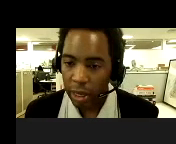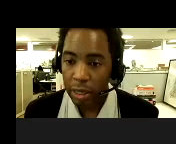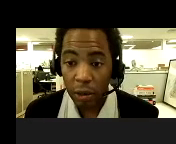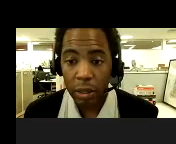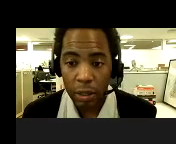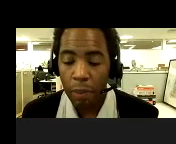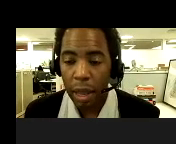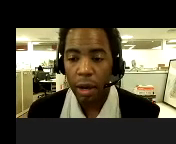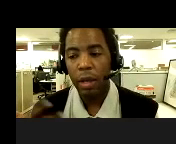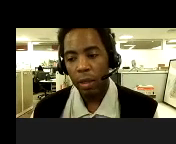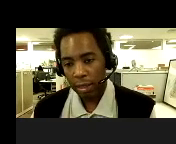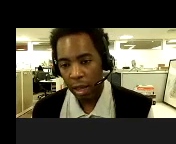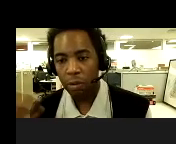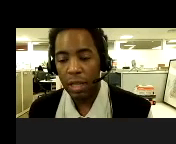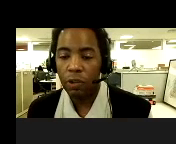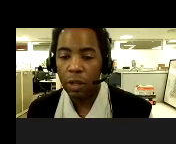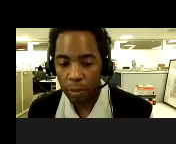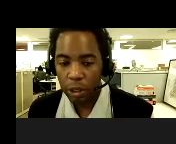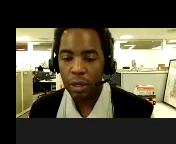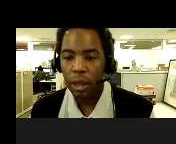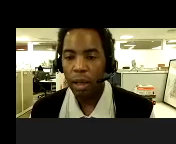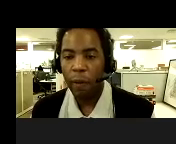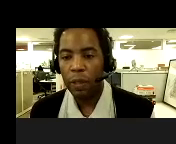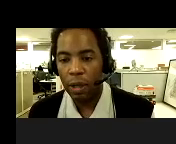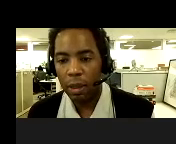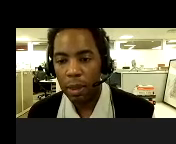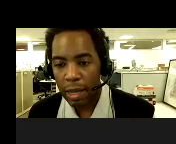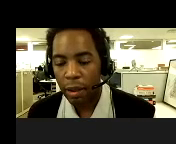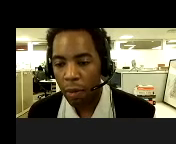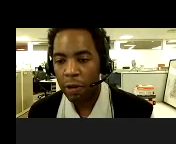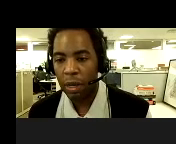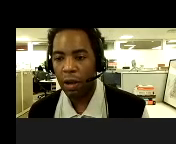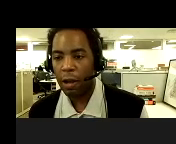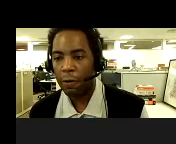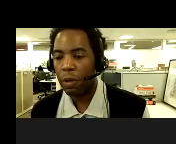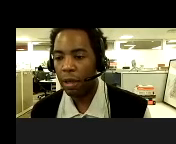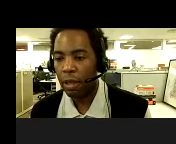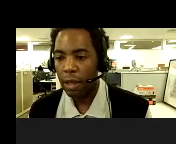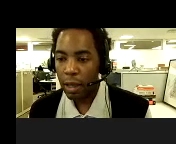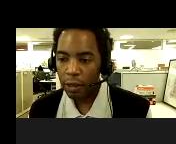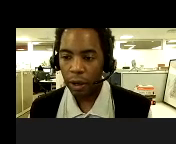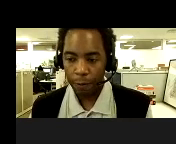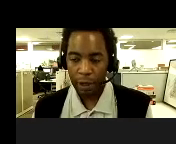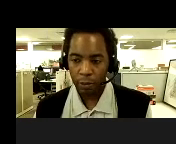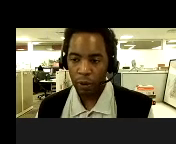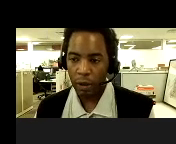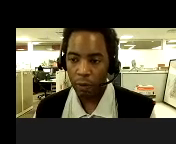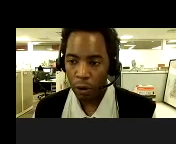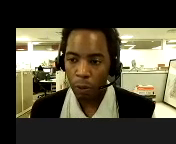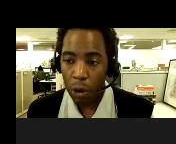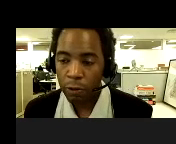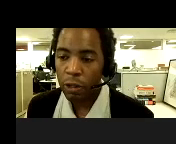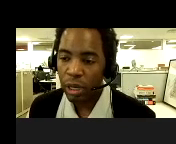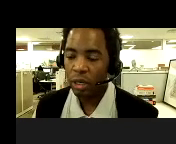share blankets, sleep on the same bed. That's how we've seen that transmission. Um, and then a less common, but, uh, what we think is, uh, possible, is